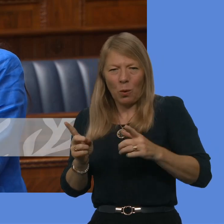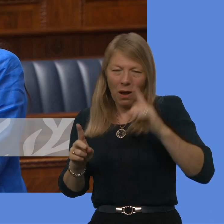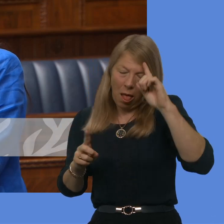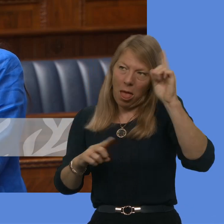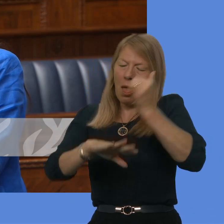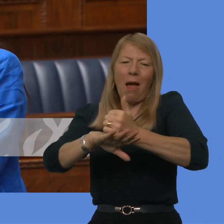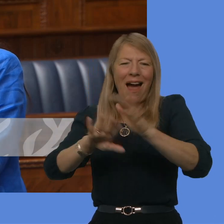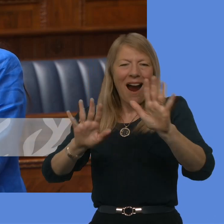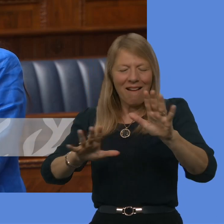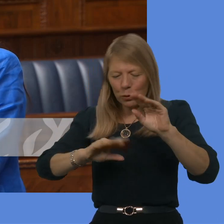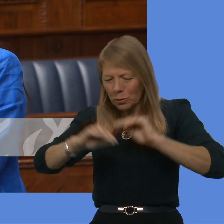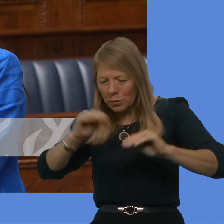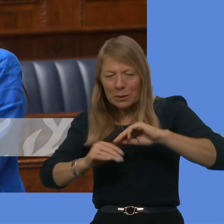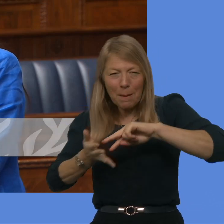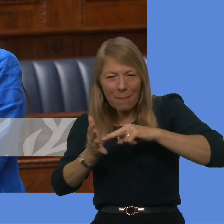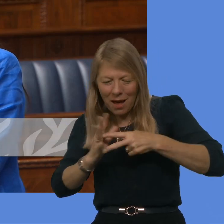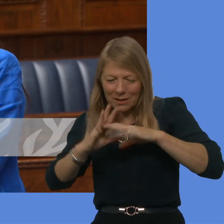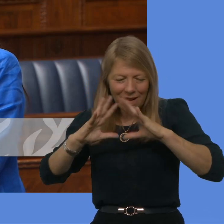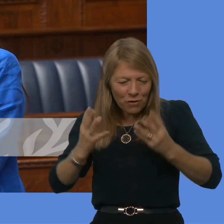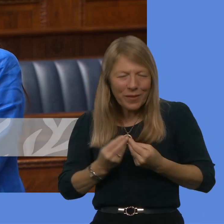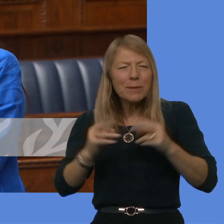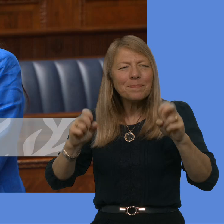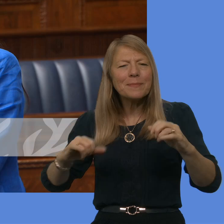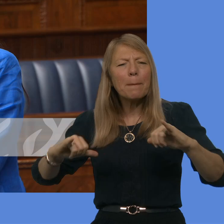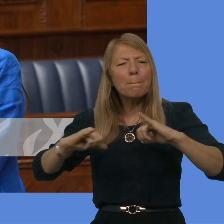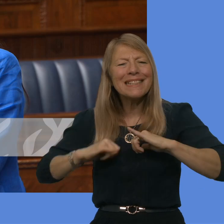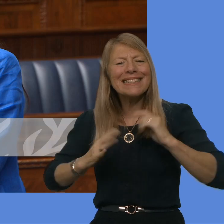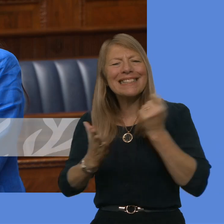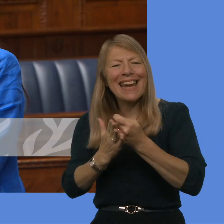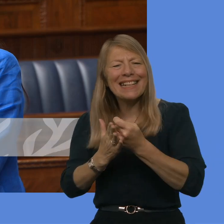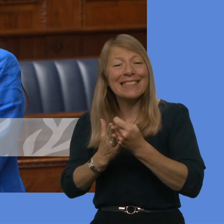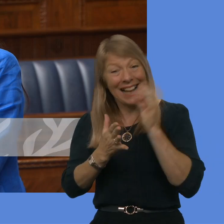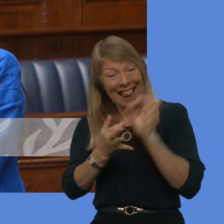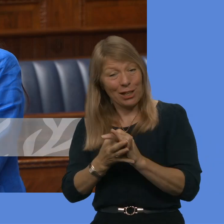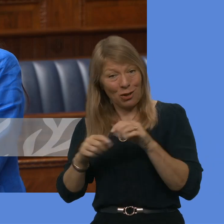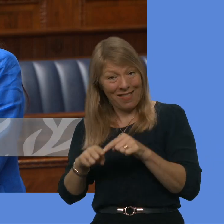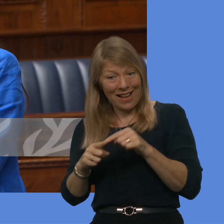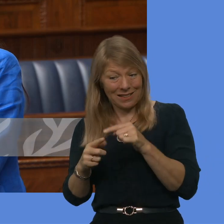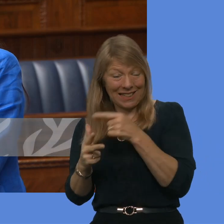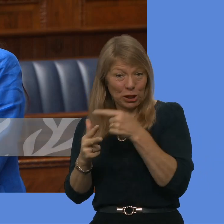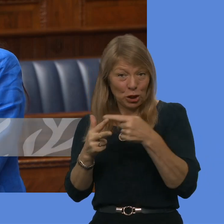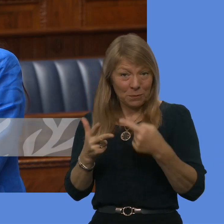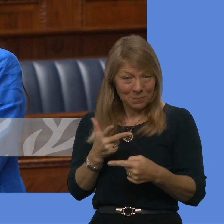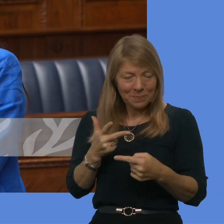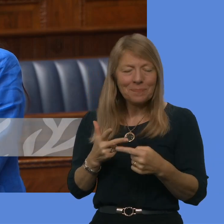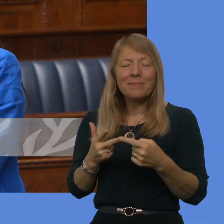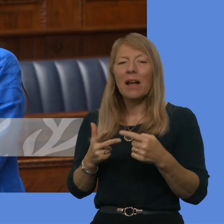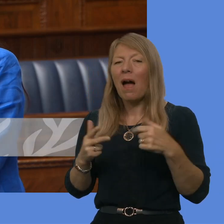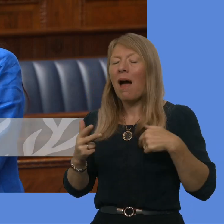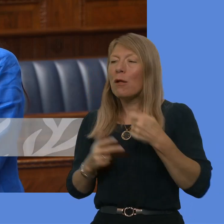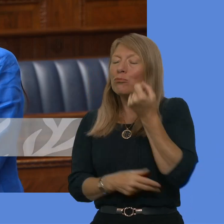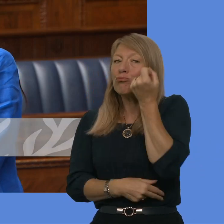business and corporate plans. We have flagged this with the Department of Finance that there is not a budget currently sitting within our